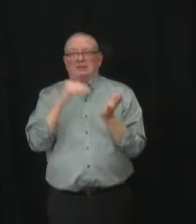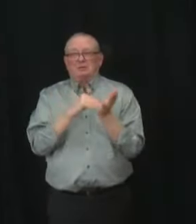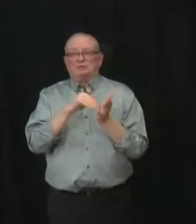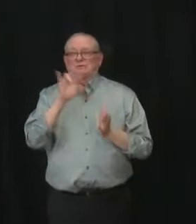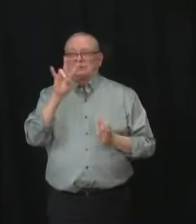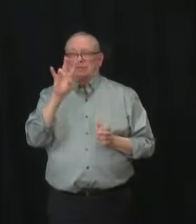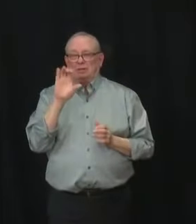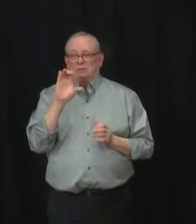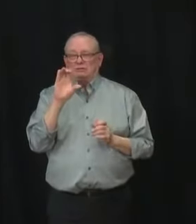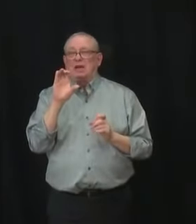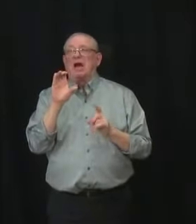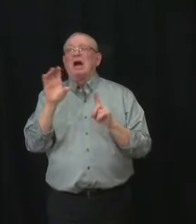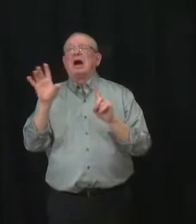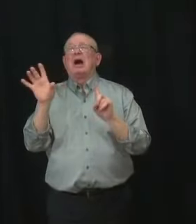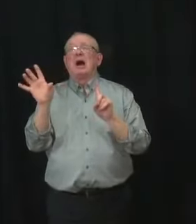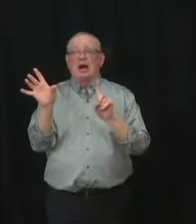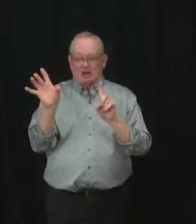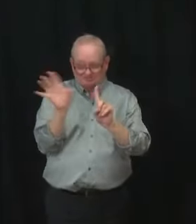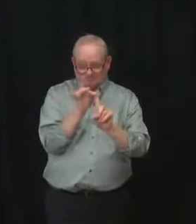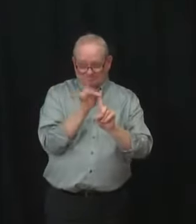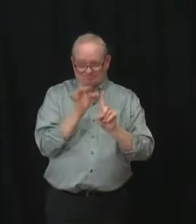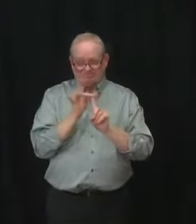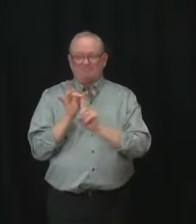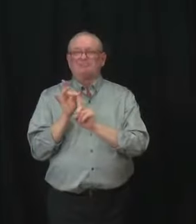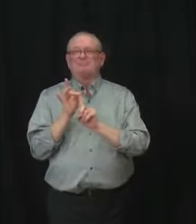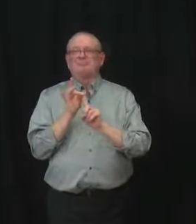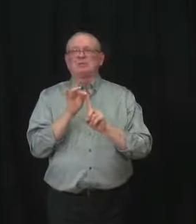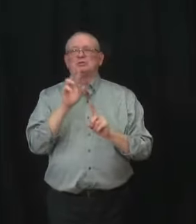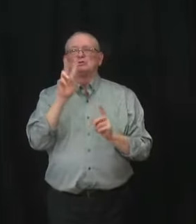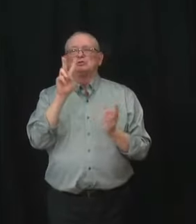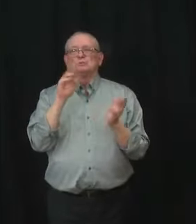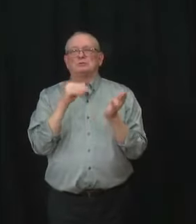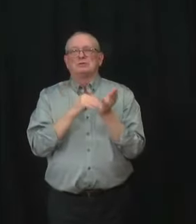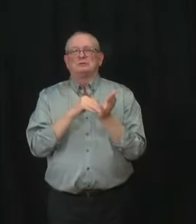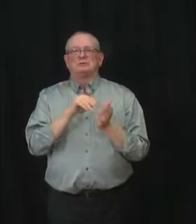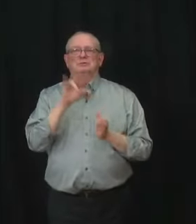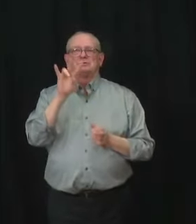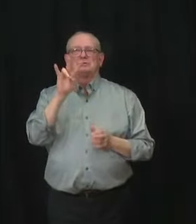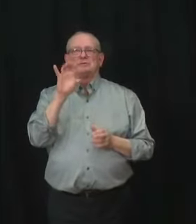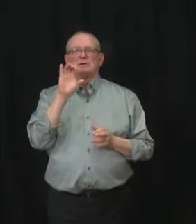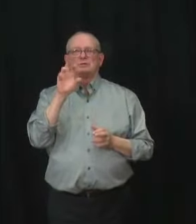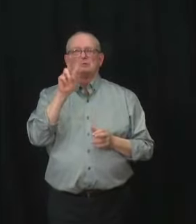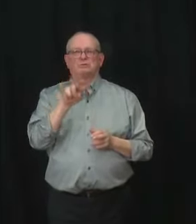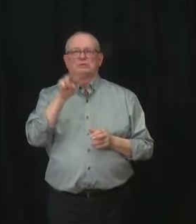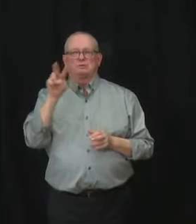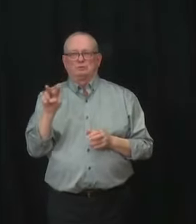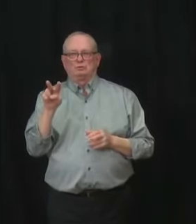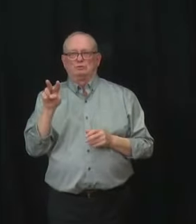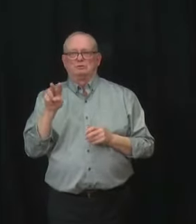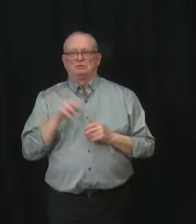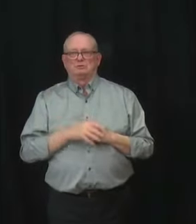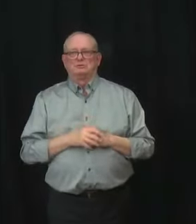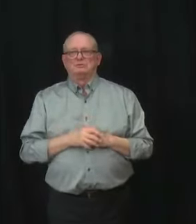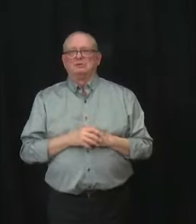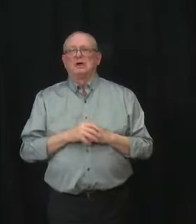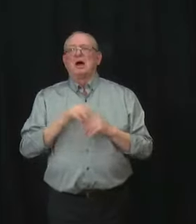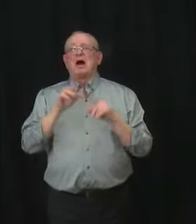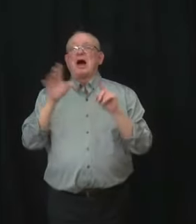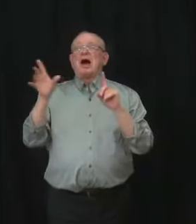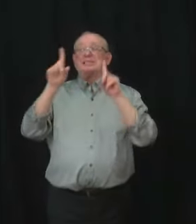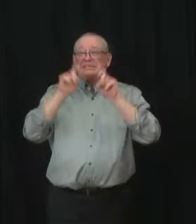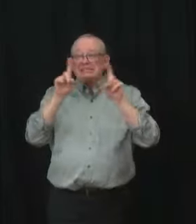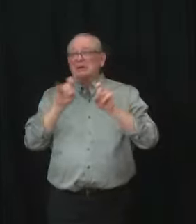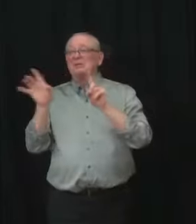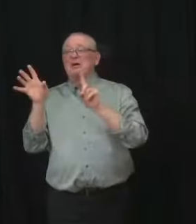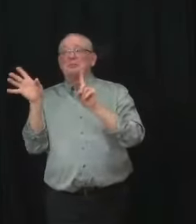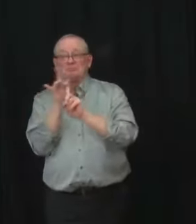The positivity rate is about 42.8 percent. Sadly, 13 new deaths have been